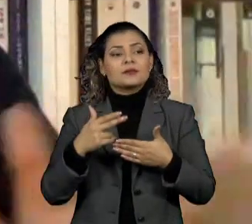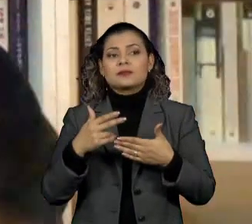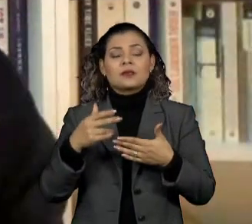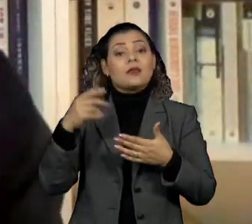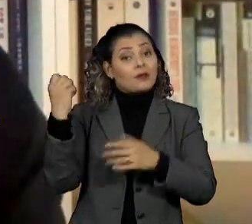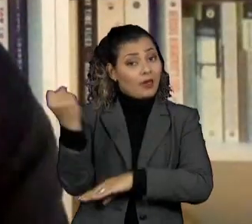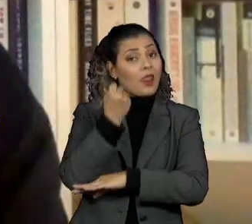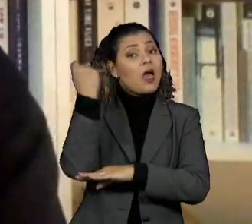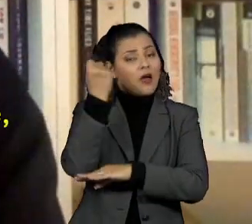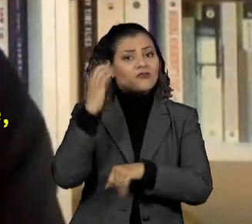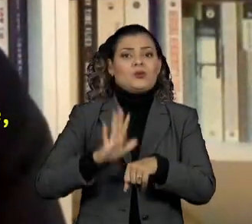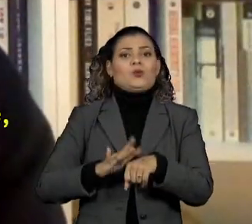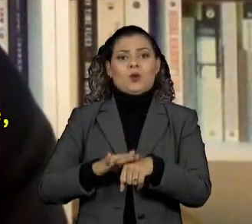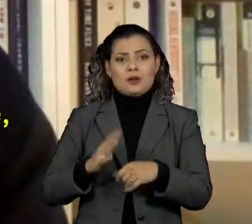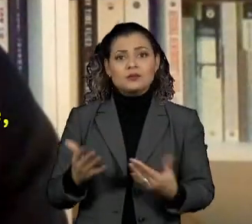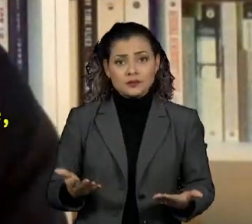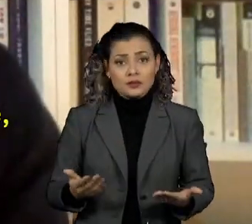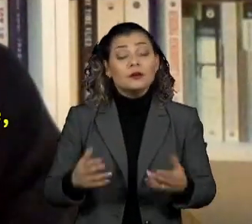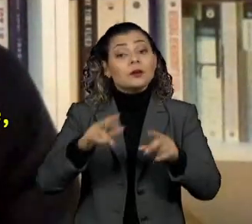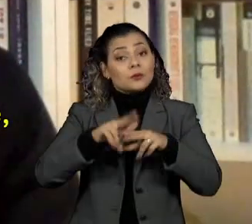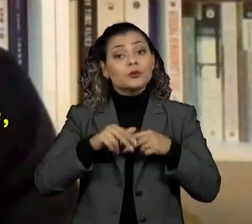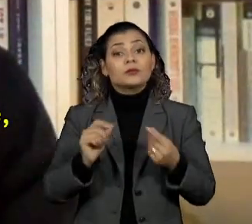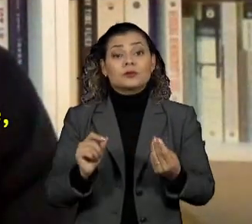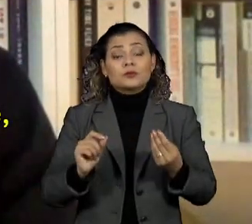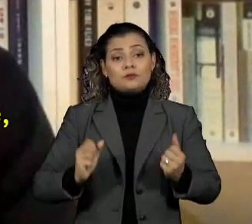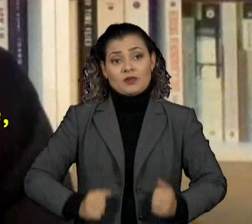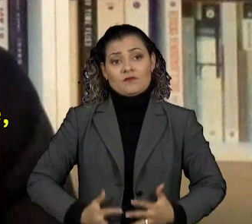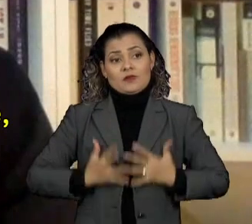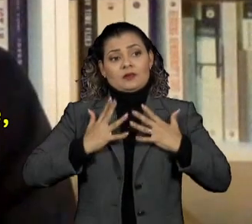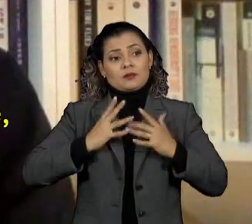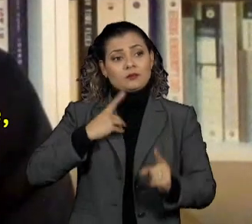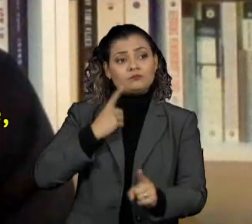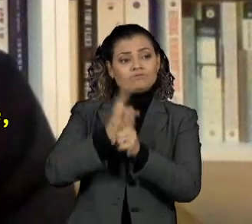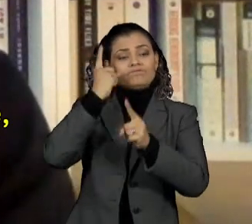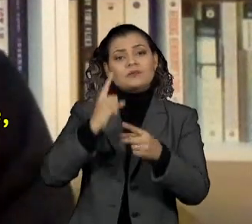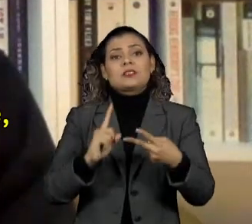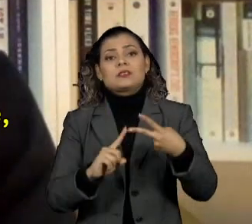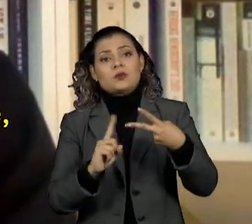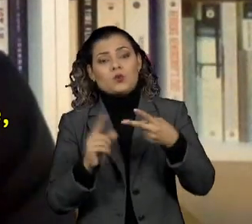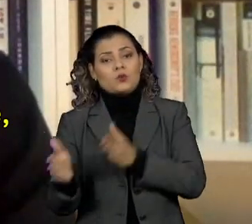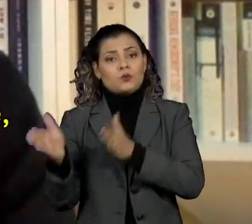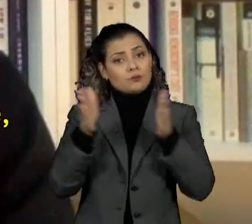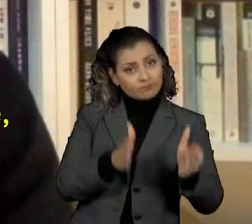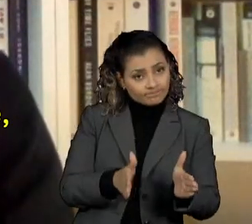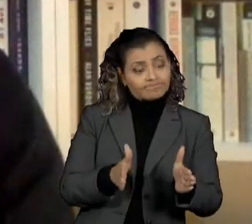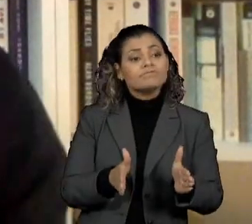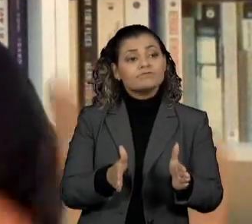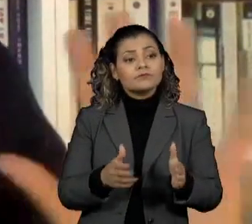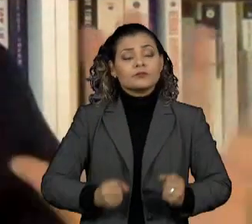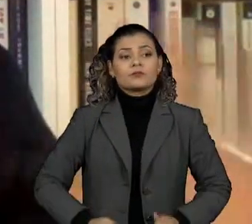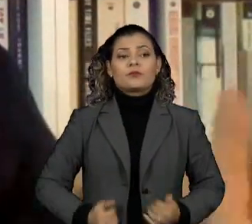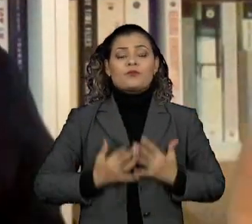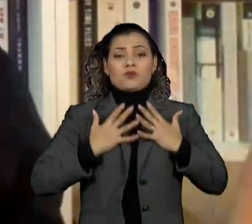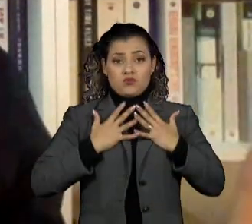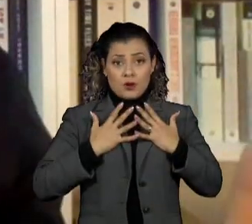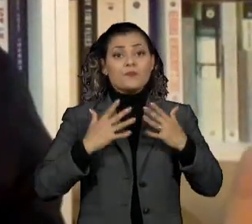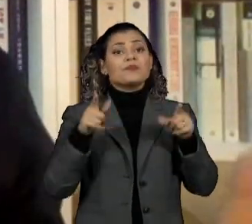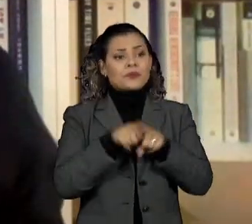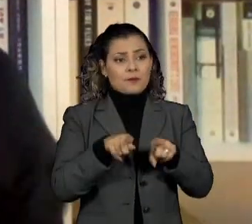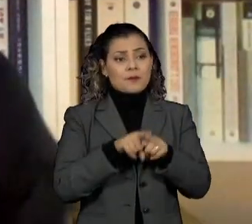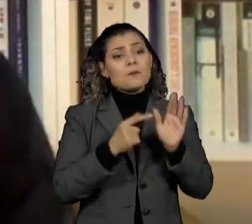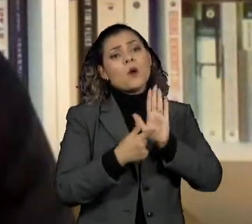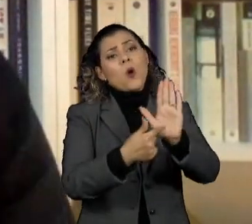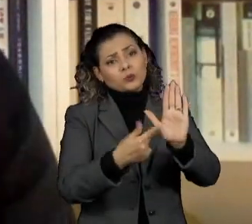So that's one problem. And we think that in the second phase or in the very late phase of the infection, it's not even the